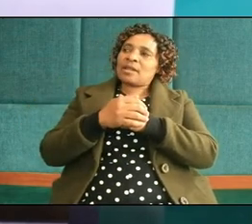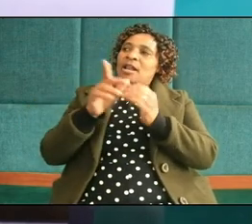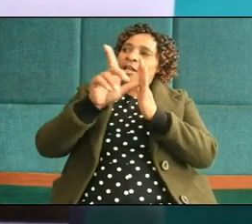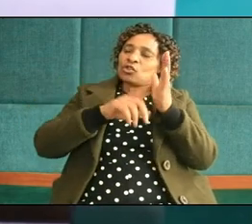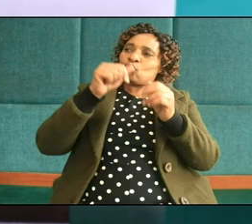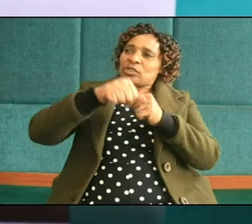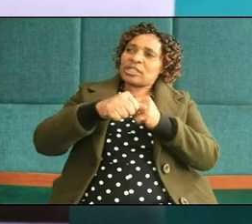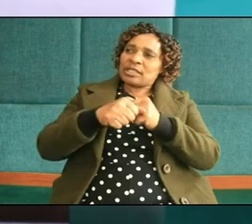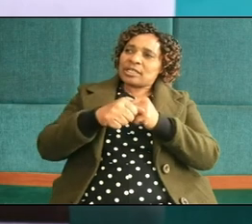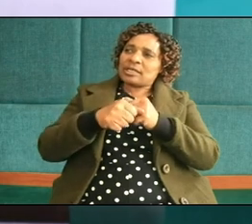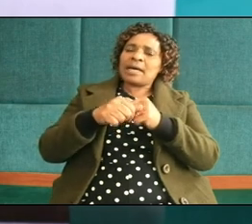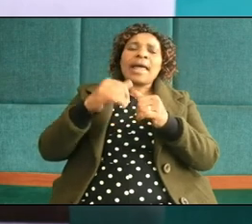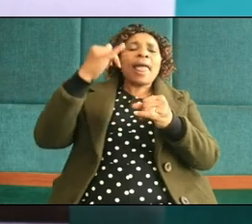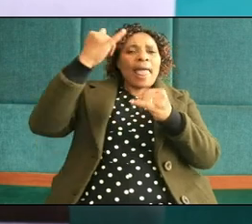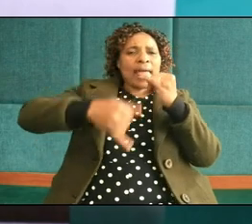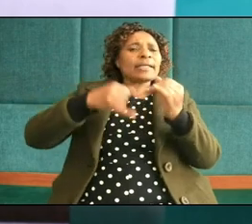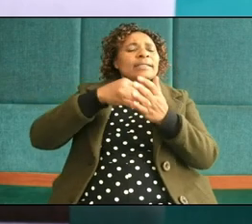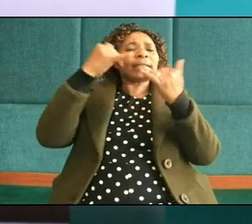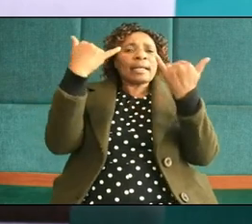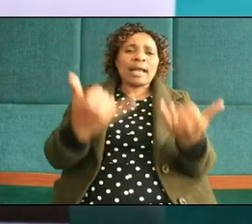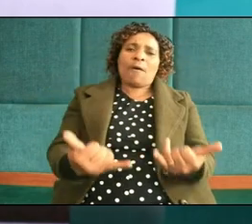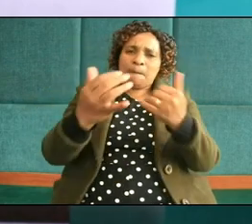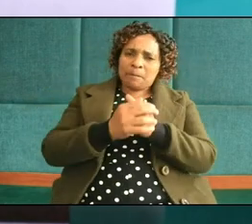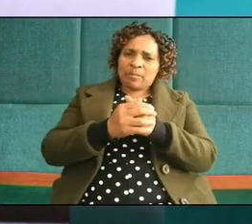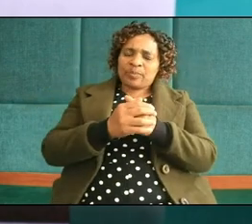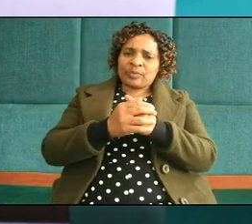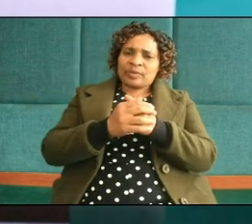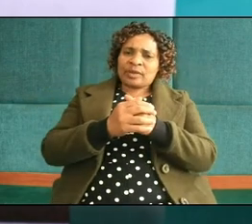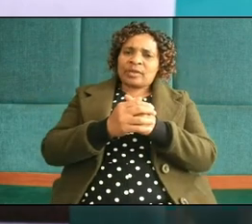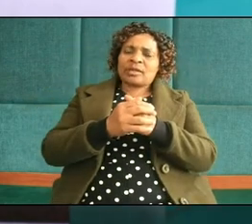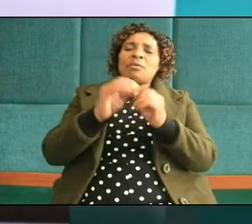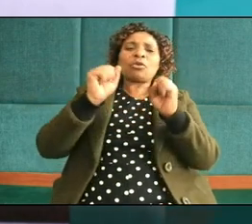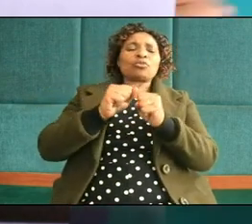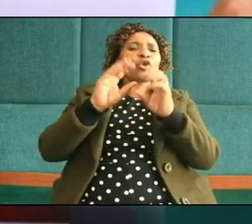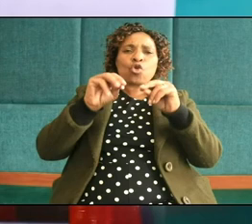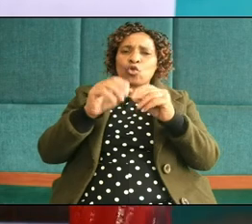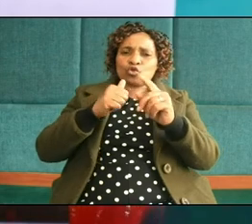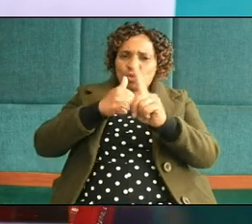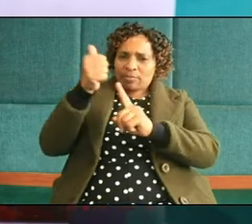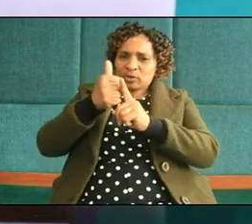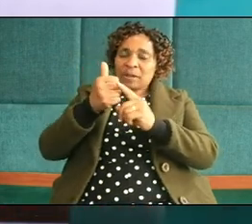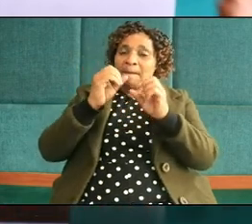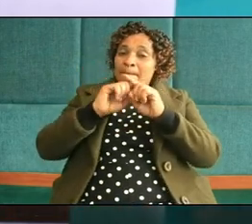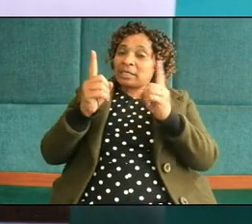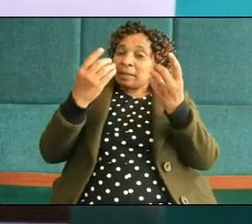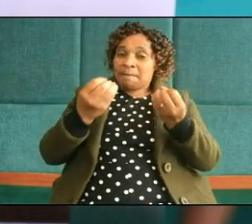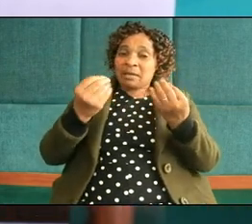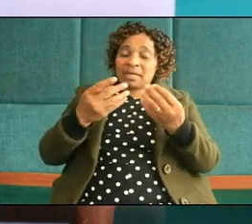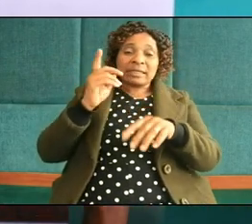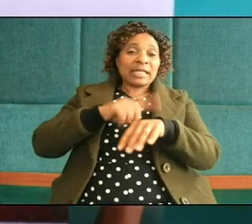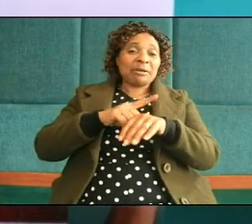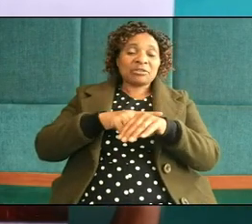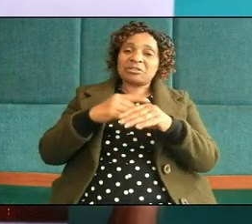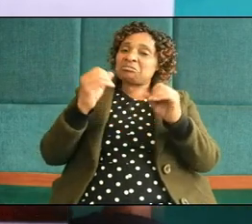end it now Adventists are saying no to abuse but many times we do deny it